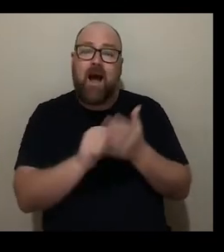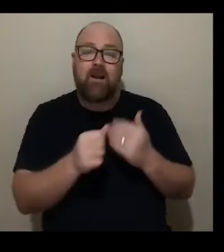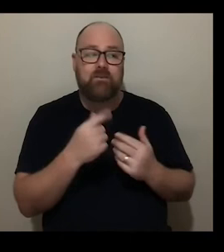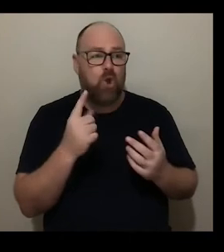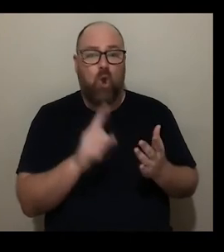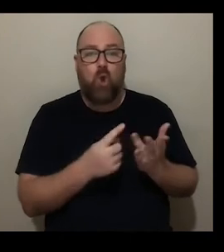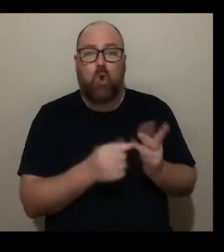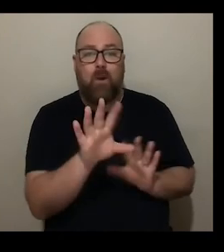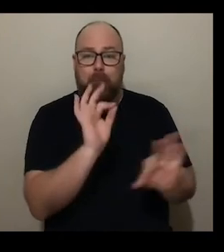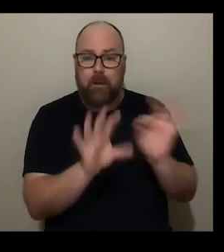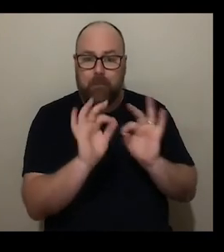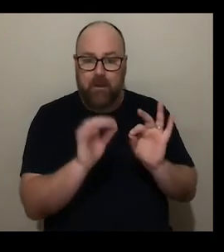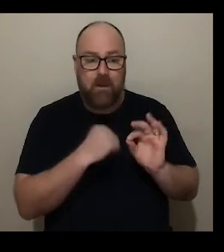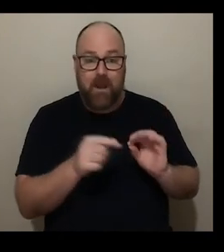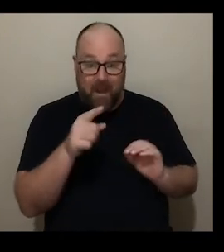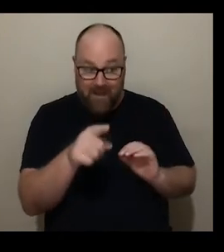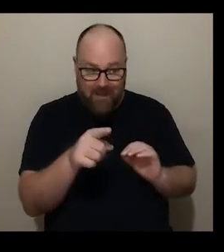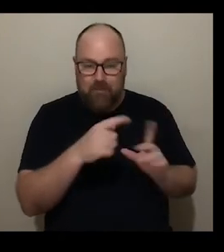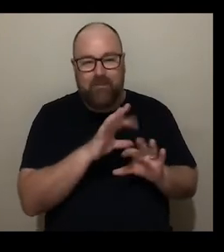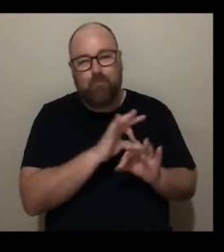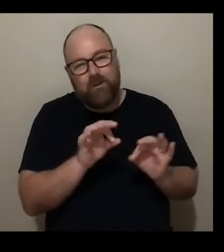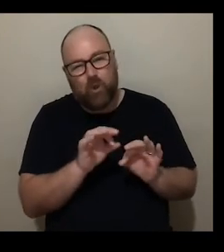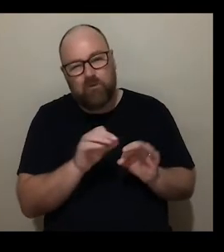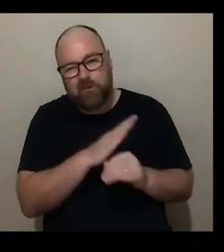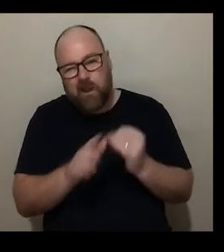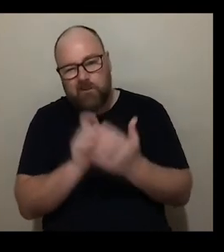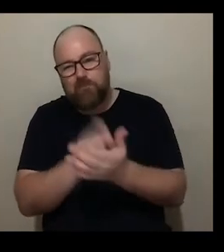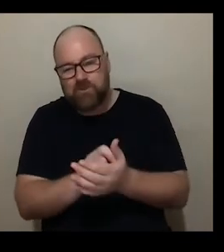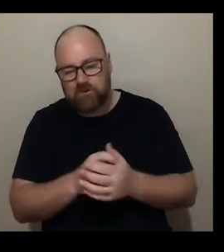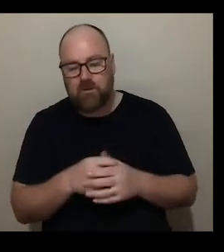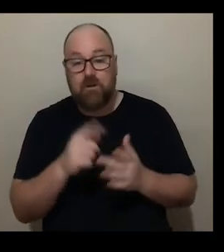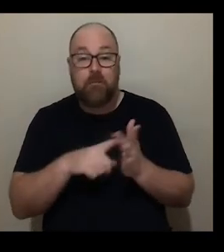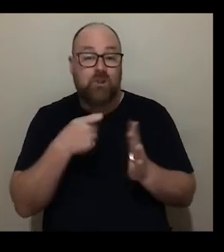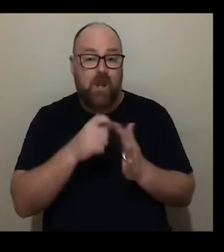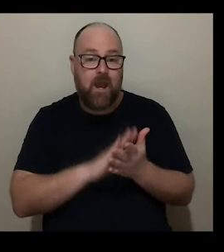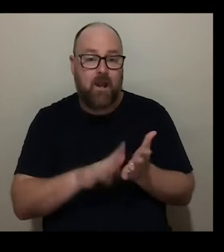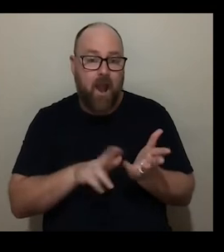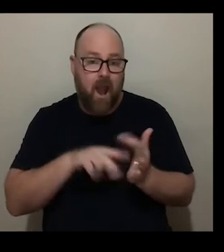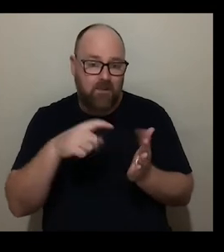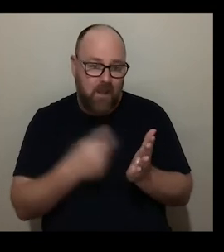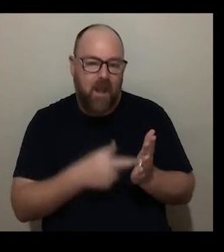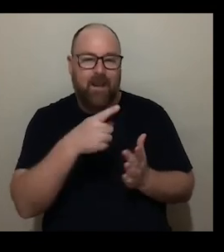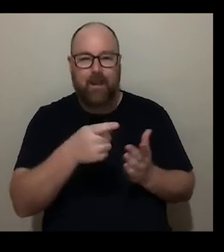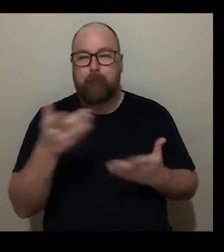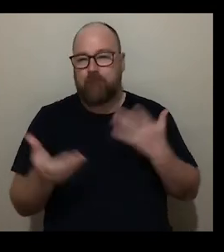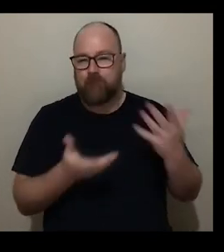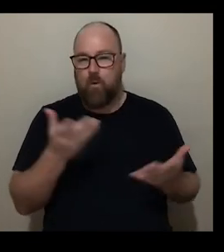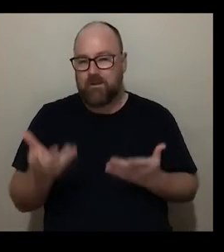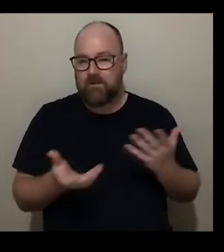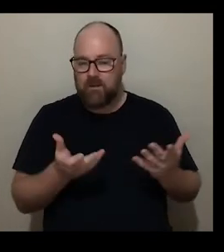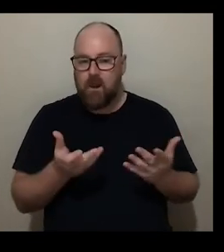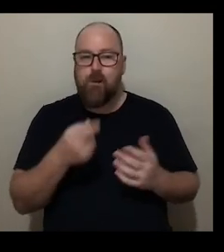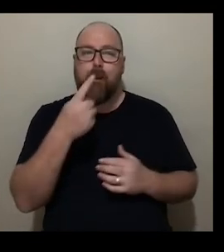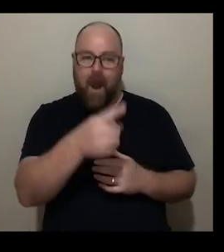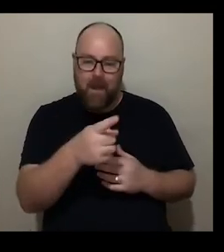shortlist and don't necessarily make it to commission that are also doing incredible things so jack hunter uh he him is a performance artist and